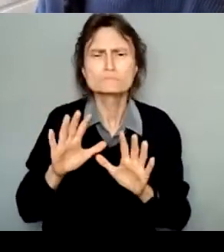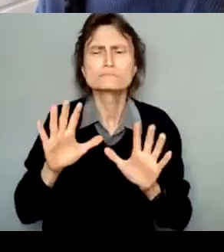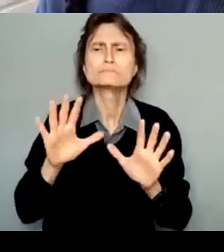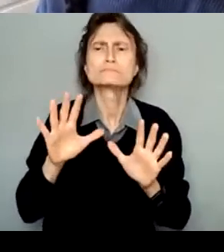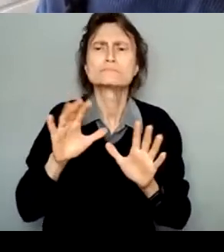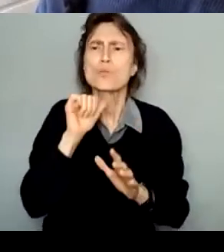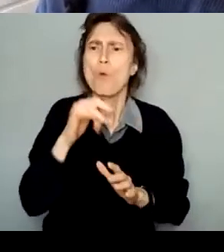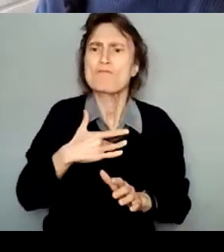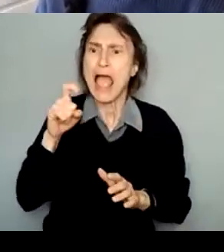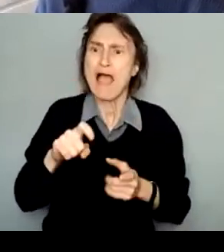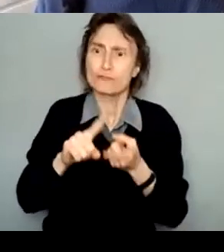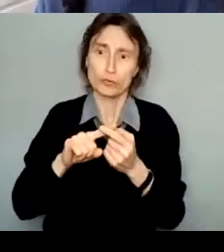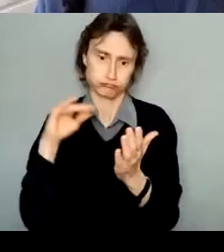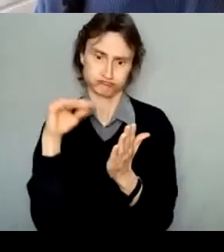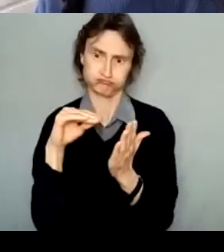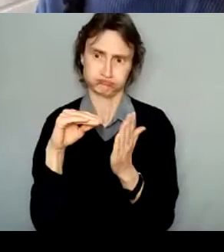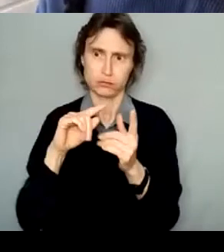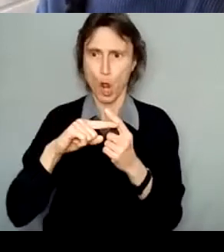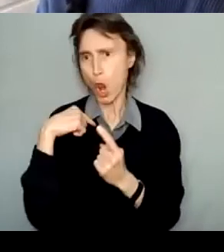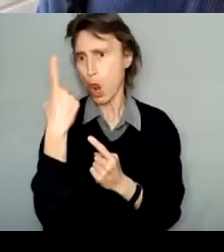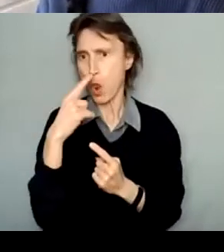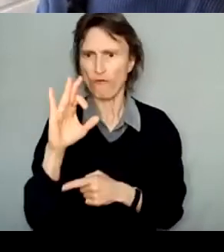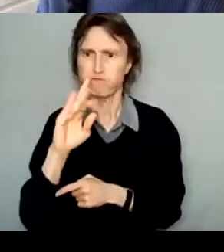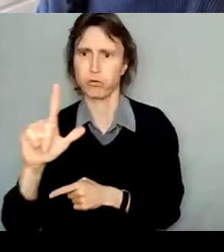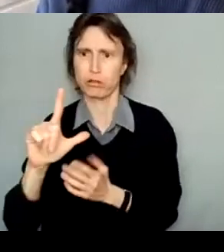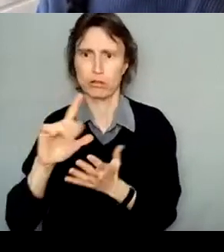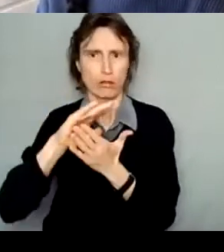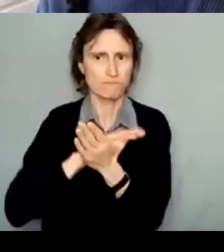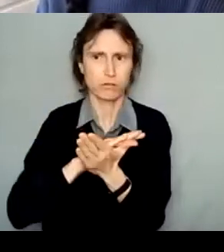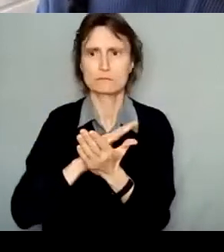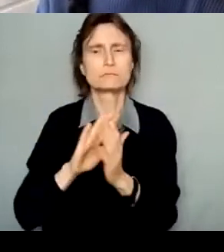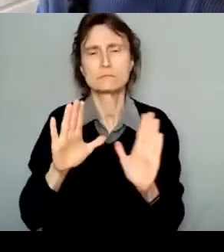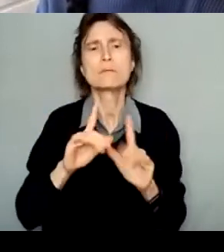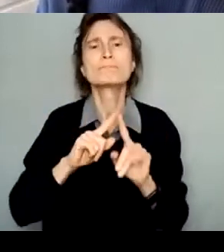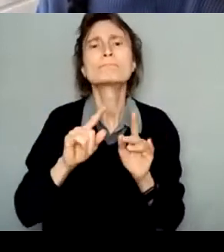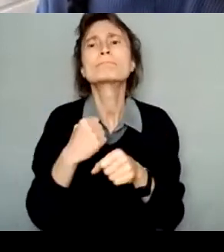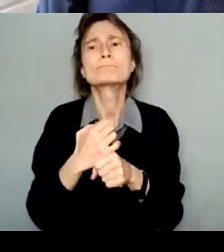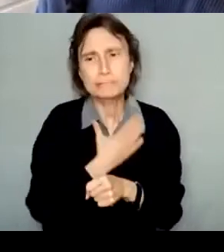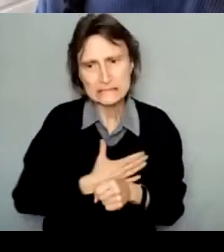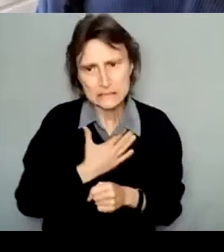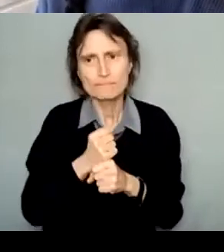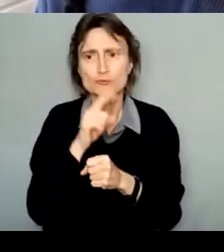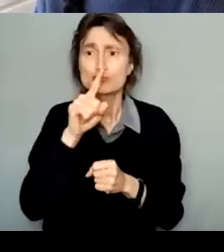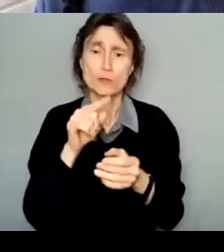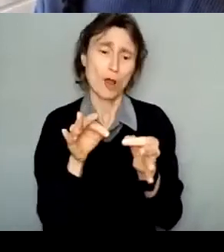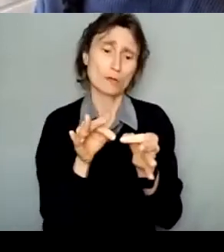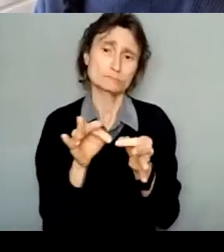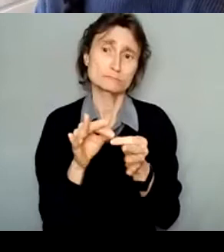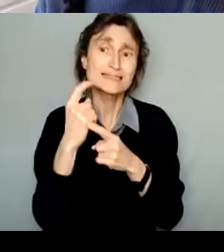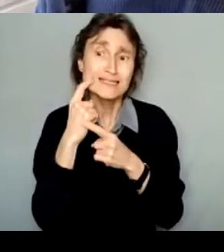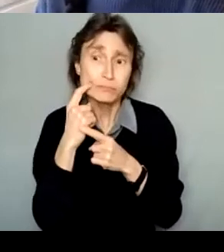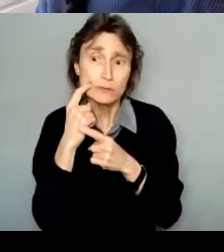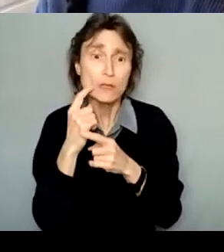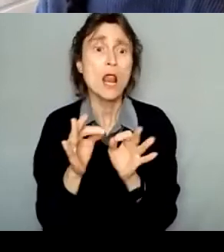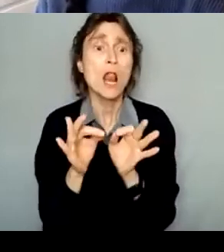fill space. However, it's important to provide enough information for assessors to understand your practice, activities, and goals.